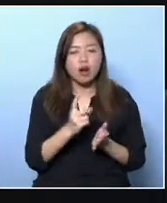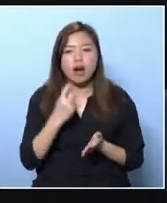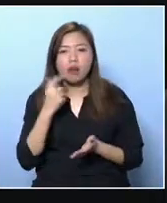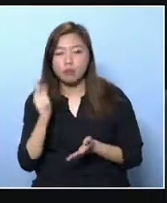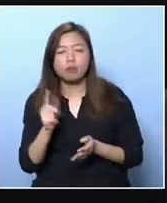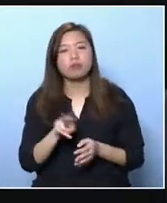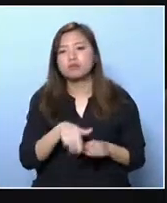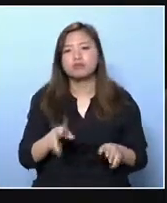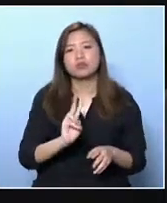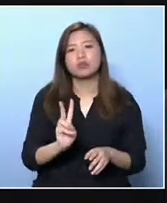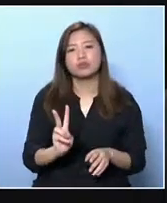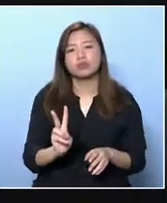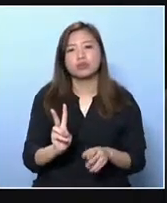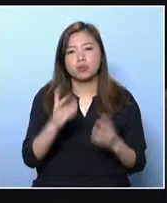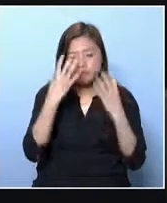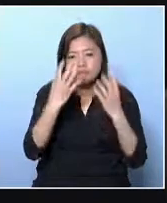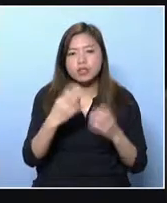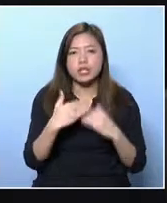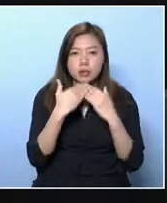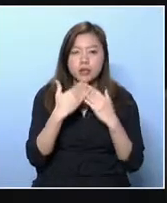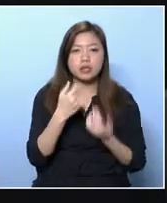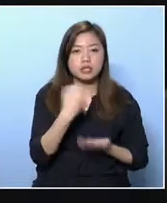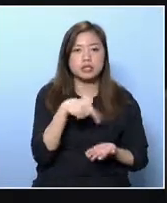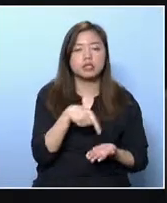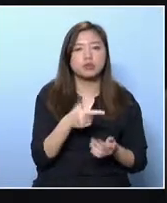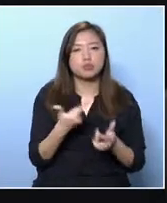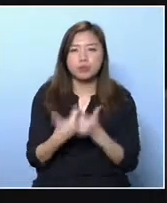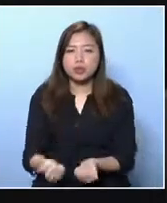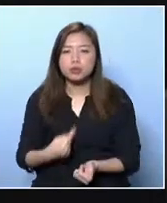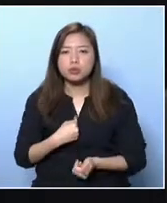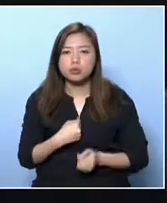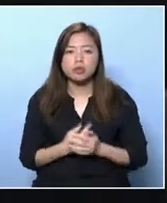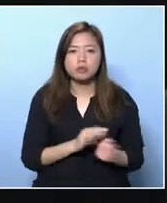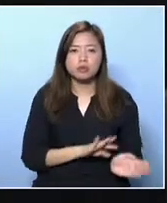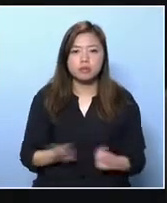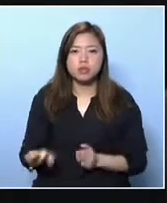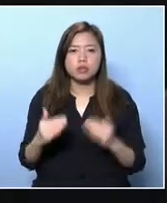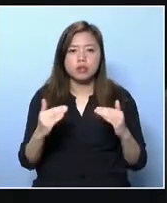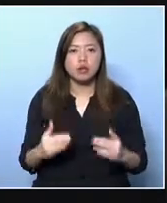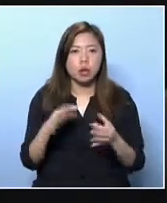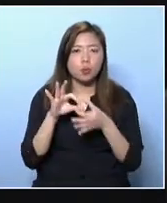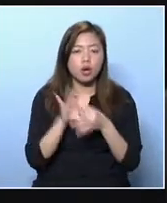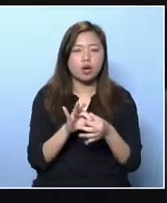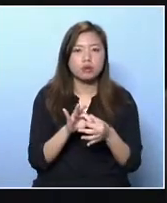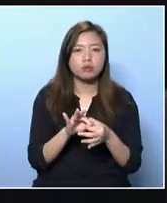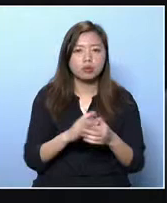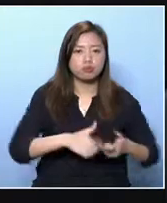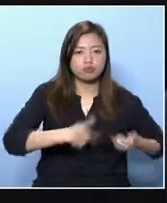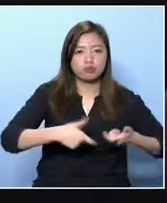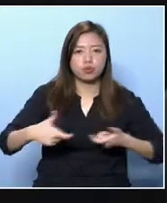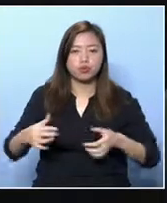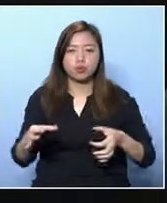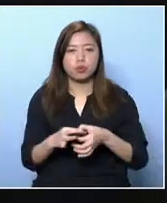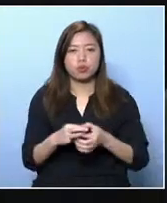or the dental service for children, and the pain